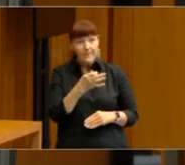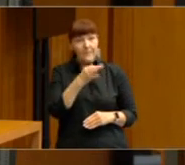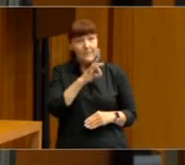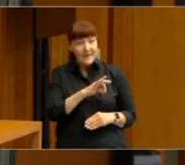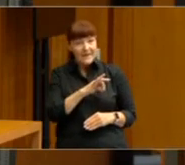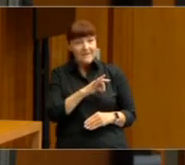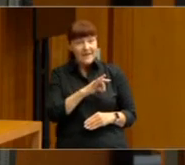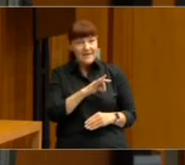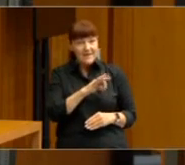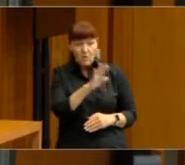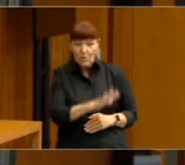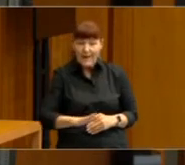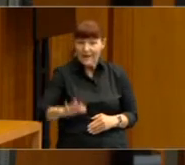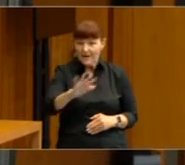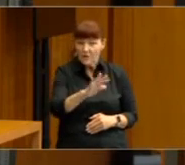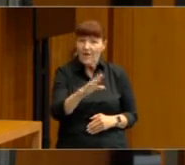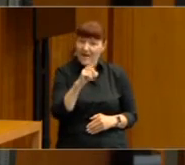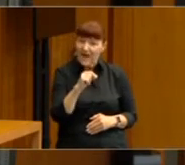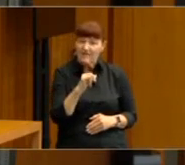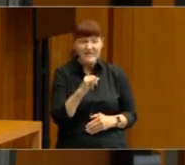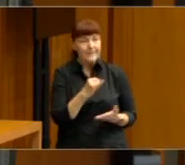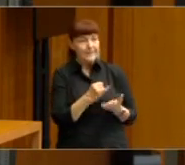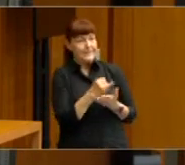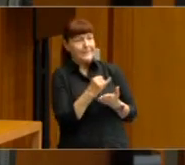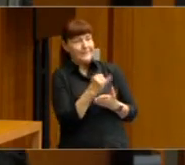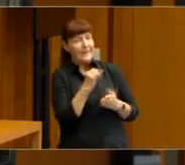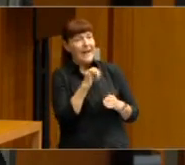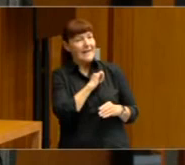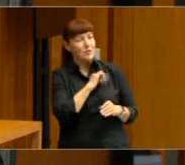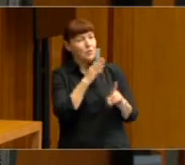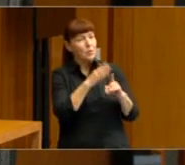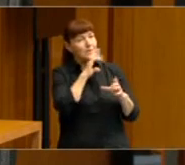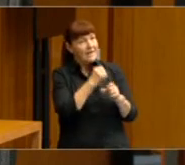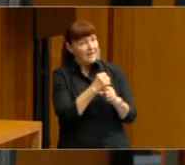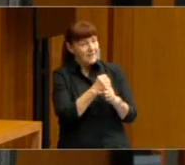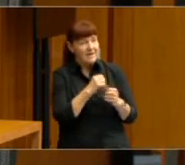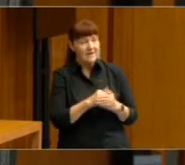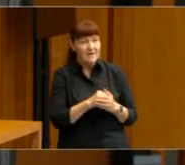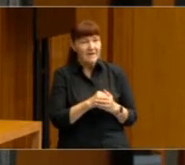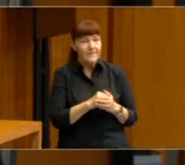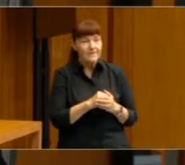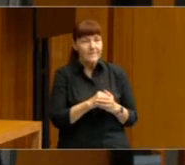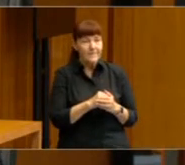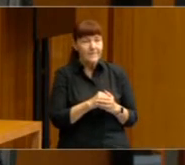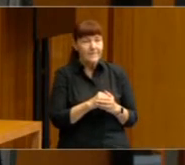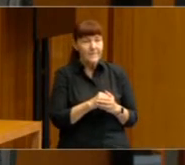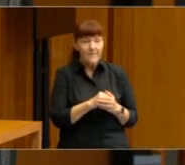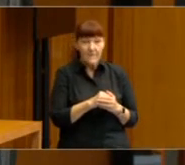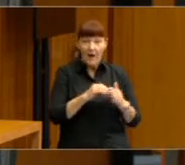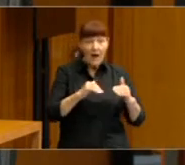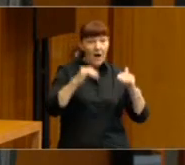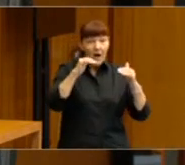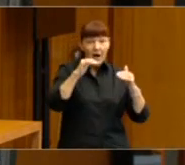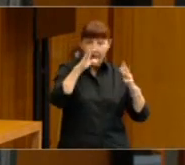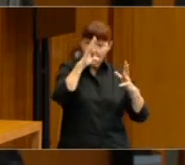an electorate that has some critical attitudes towards government. High levels of trust in politics and politicians